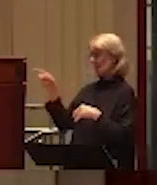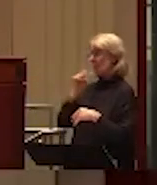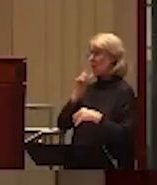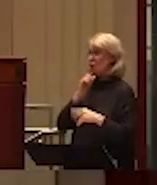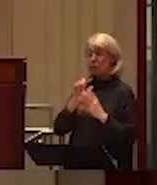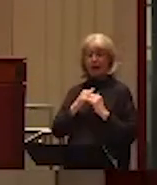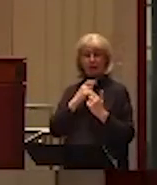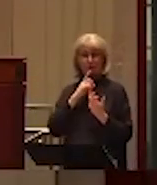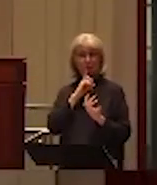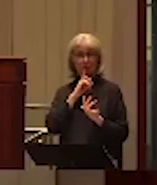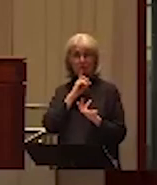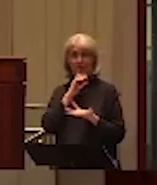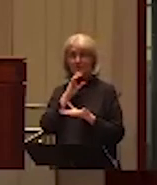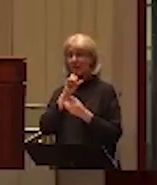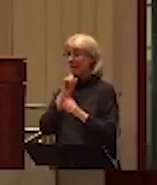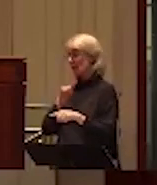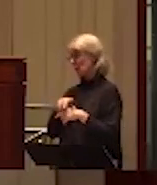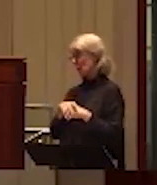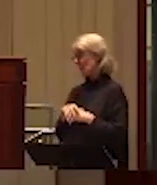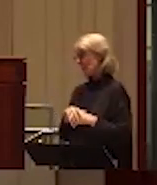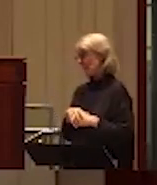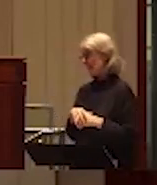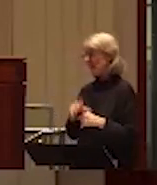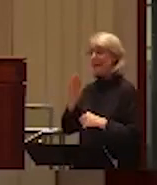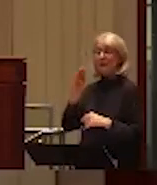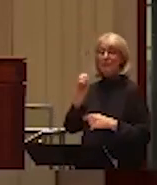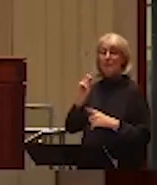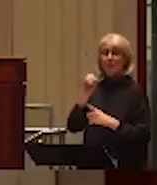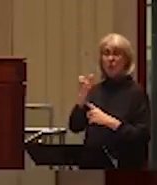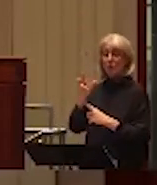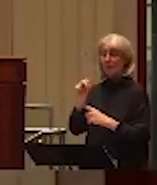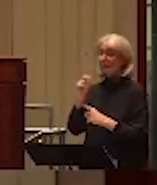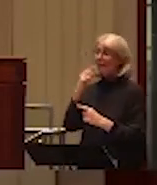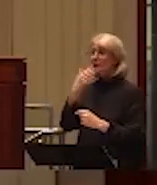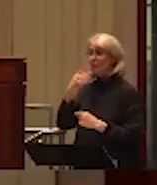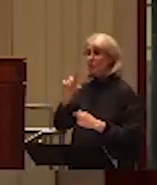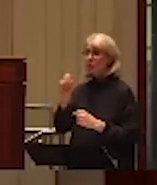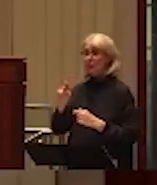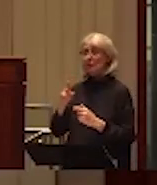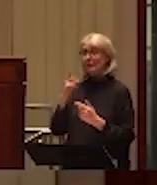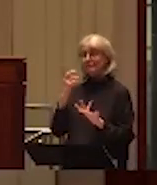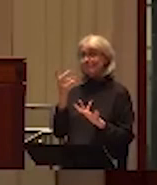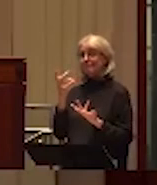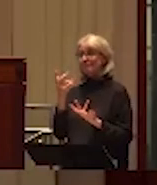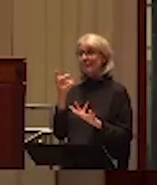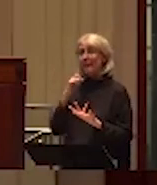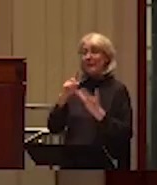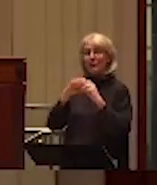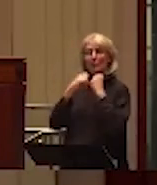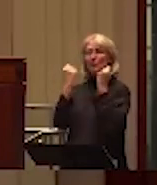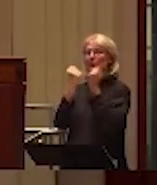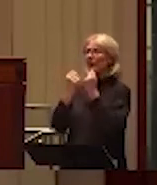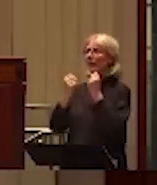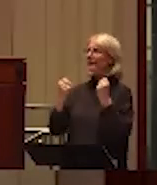I think it's a really good question, because I think that those dynamics affect all of the relationships. I think that women